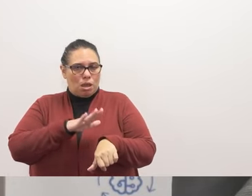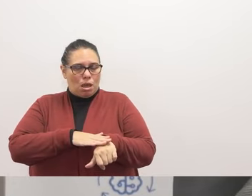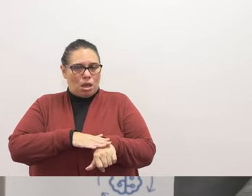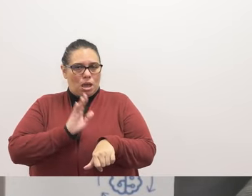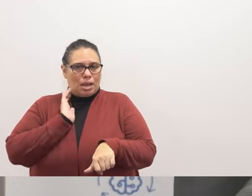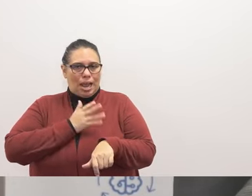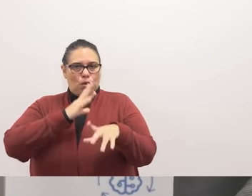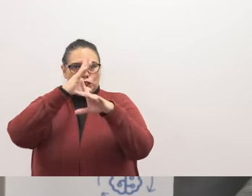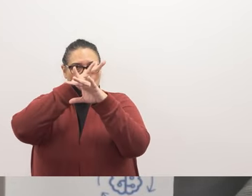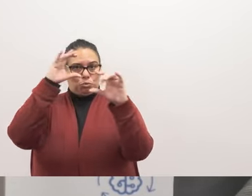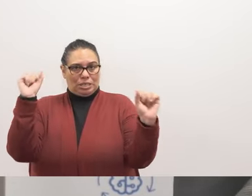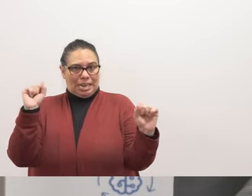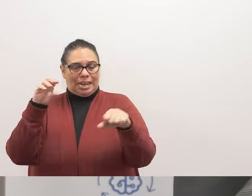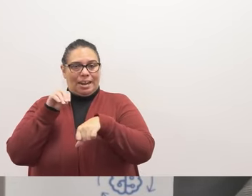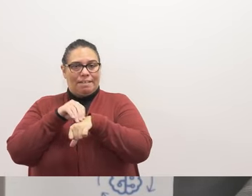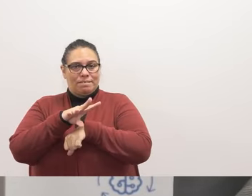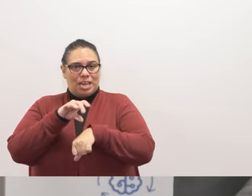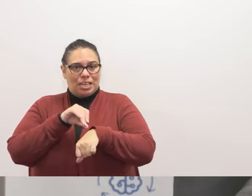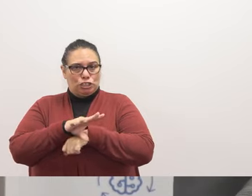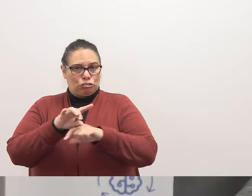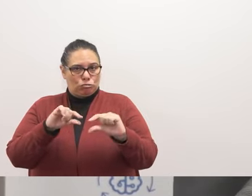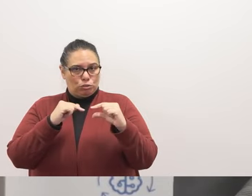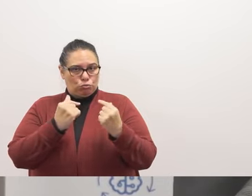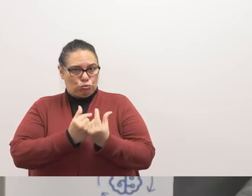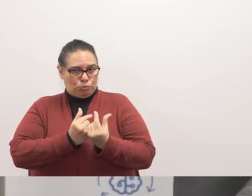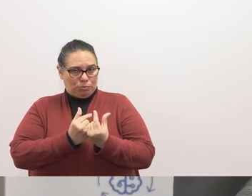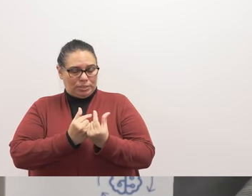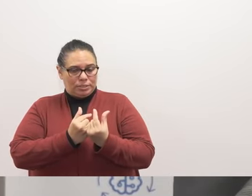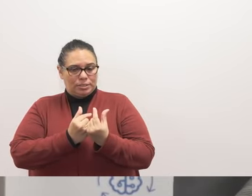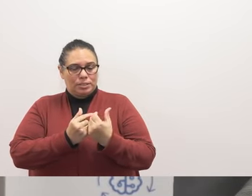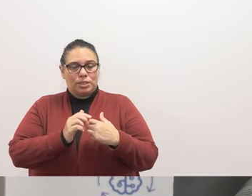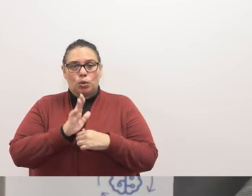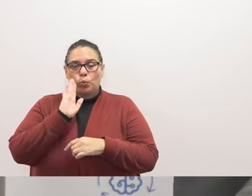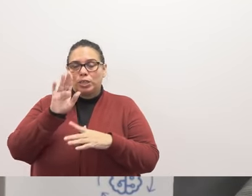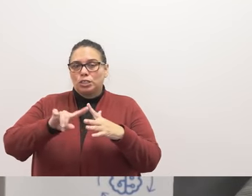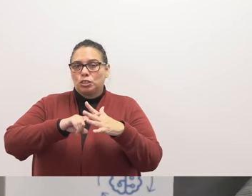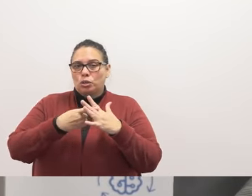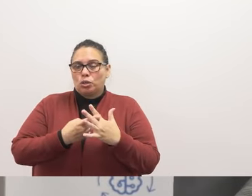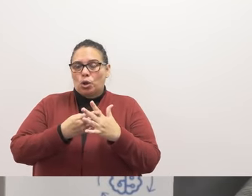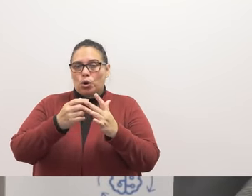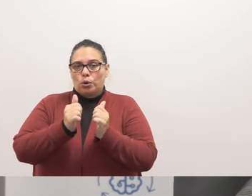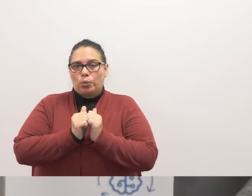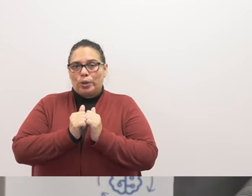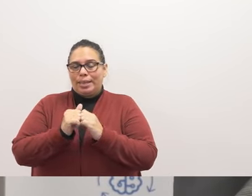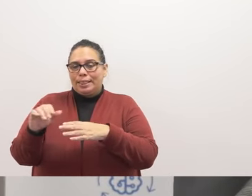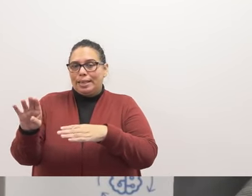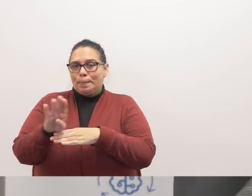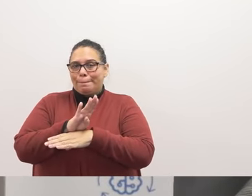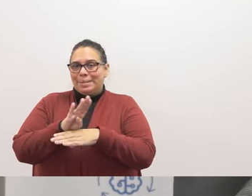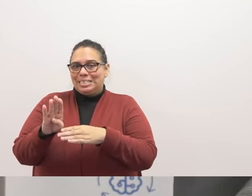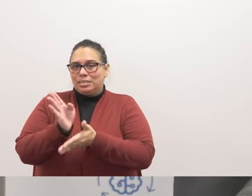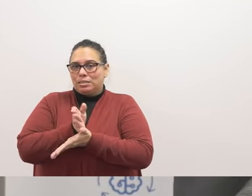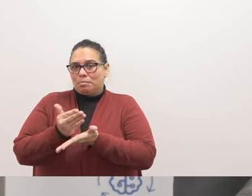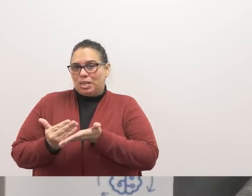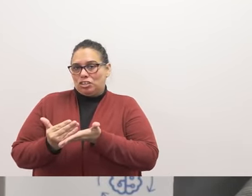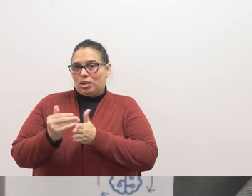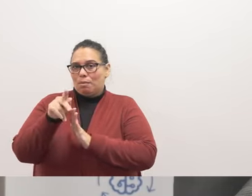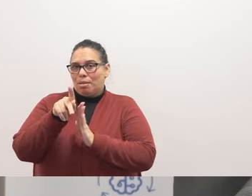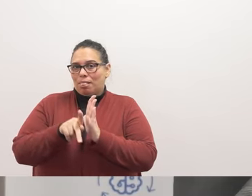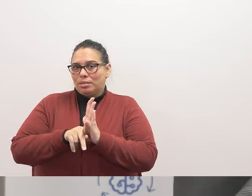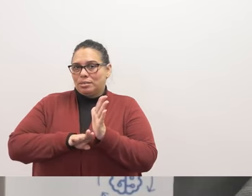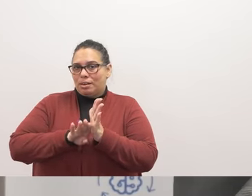superintendent advisory groups. We'll start with the business, budget, and policy